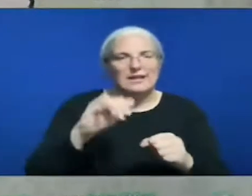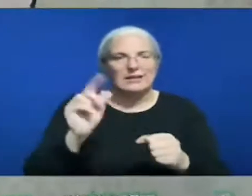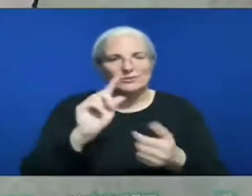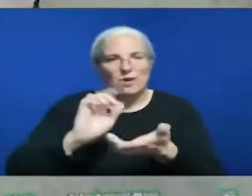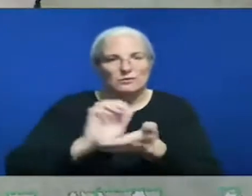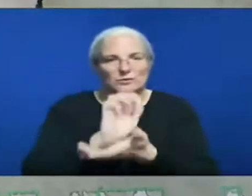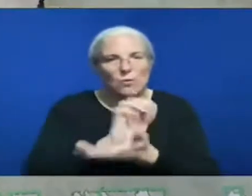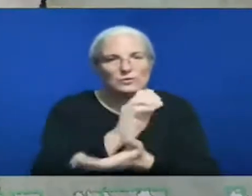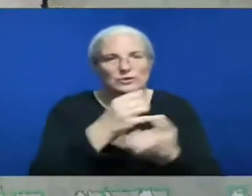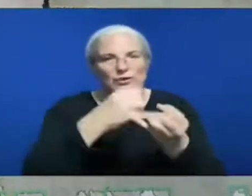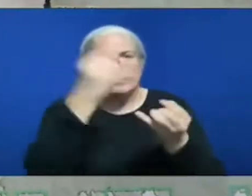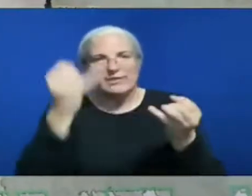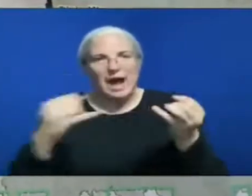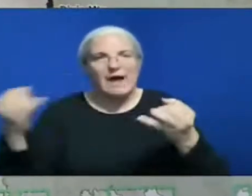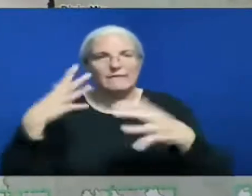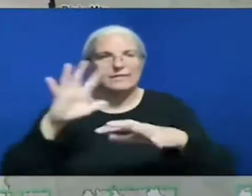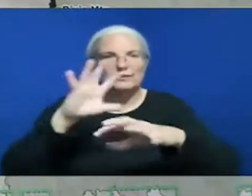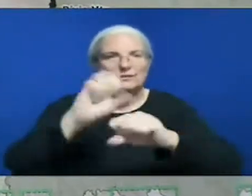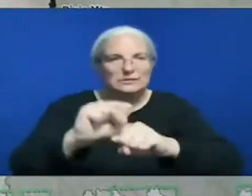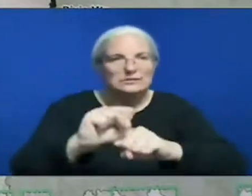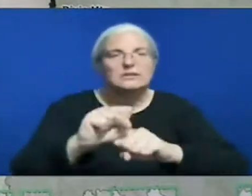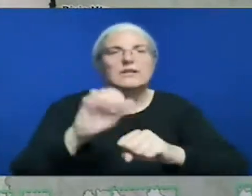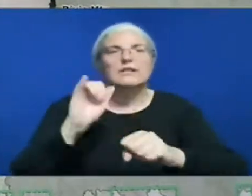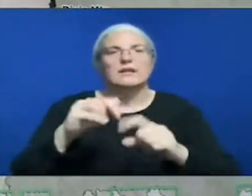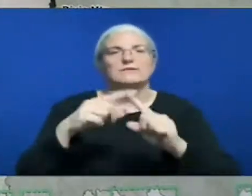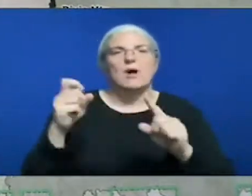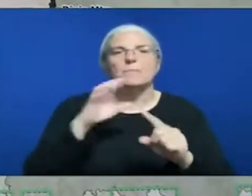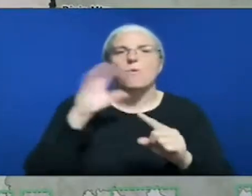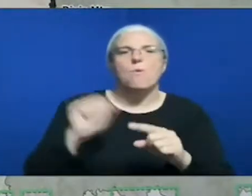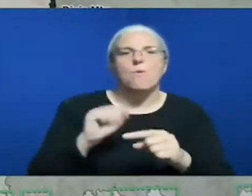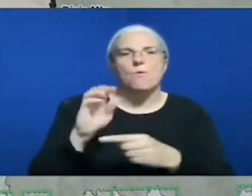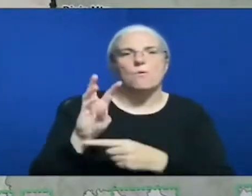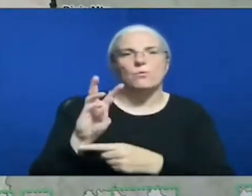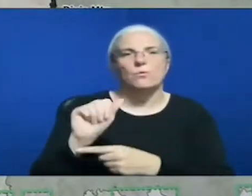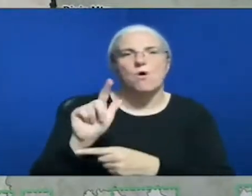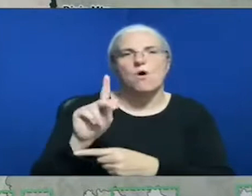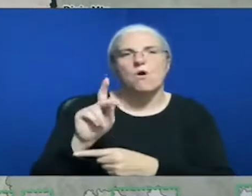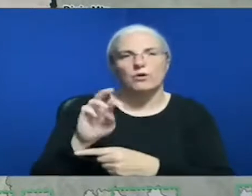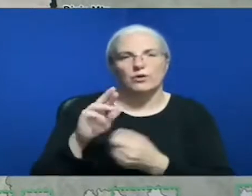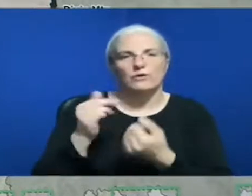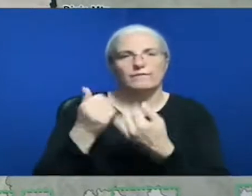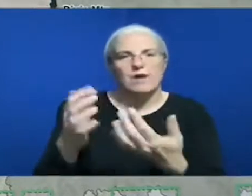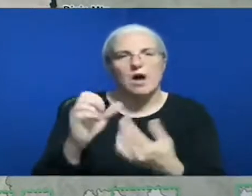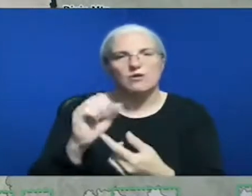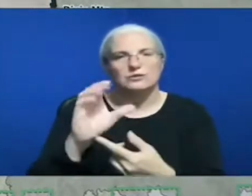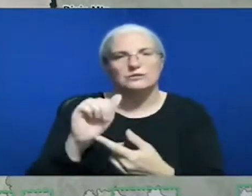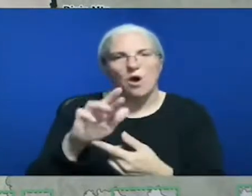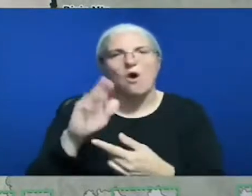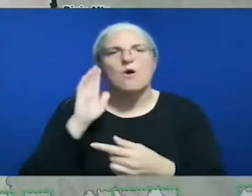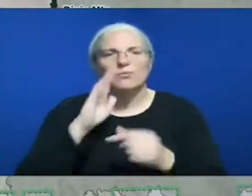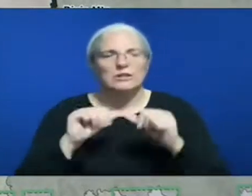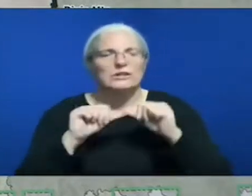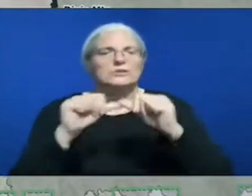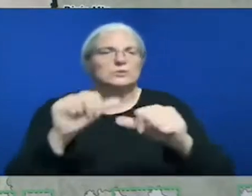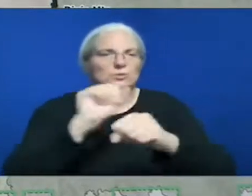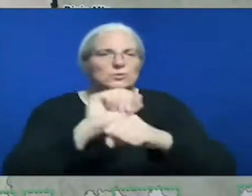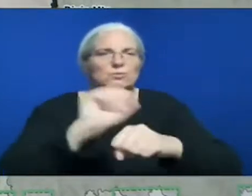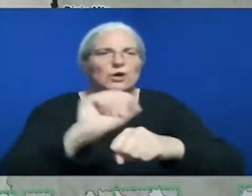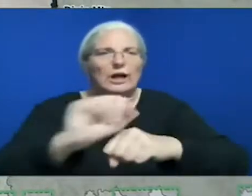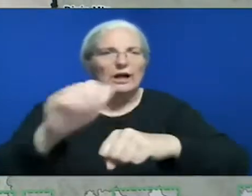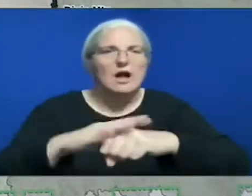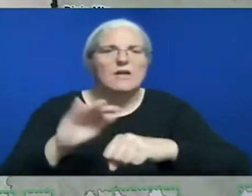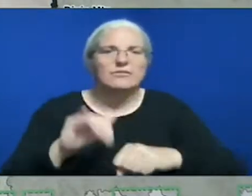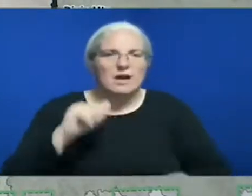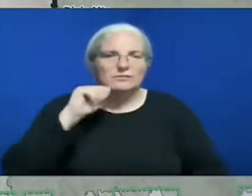scar here on the map so that operation will continue tomorrow resources are looking at two more shifts and they